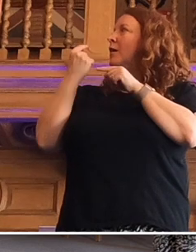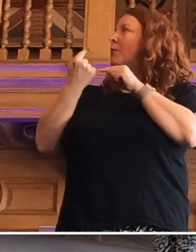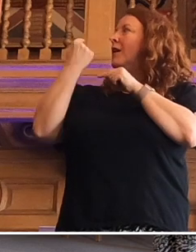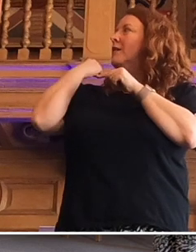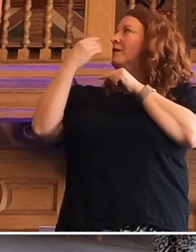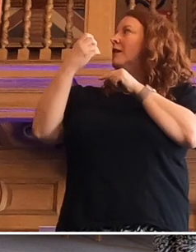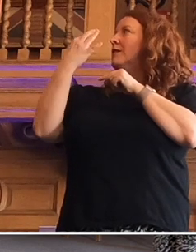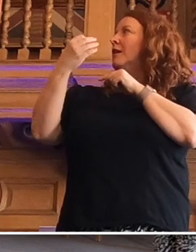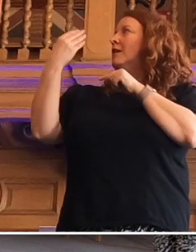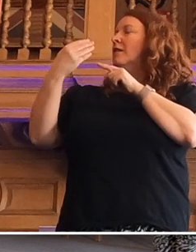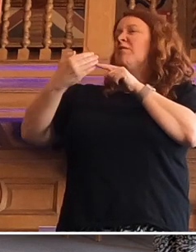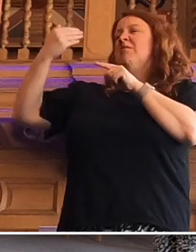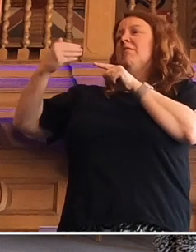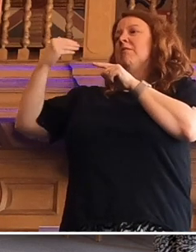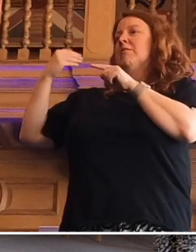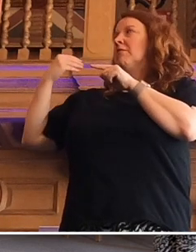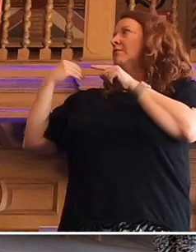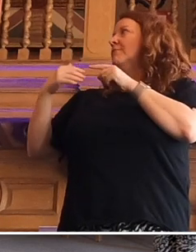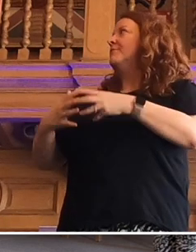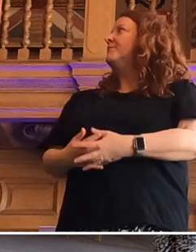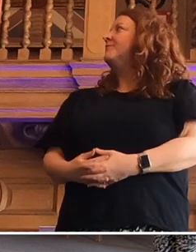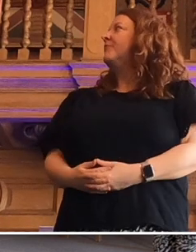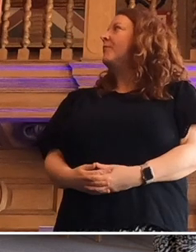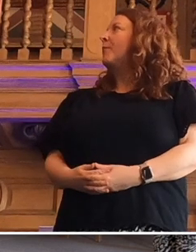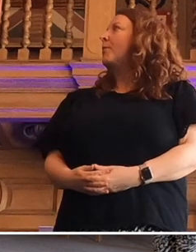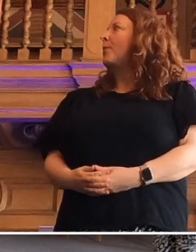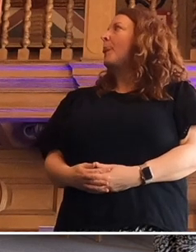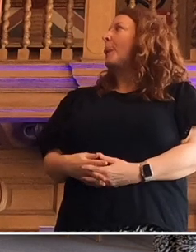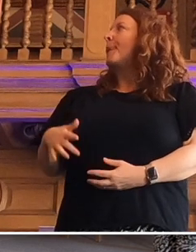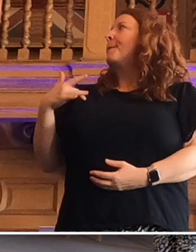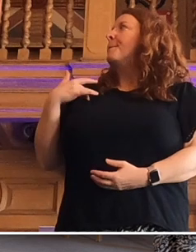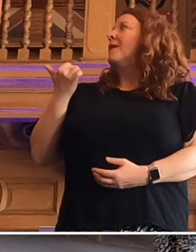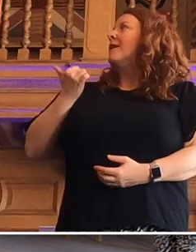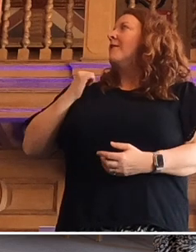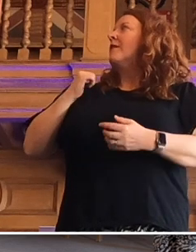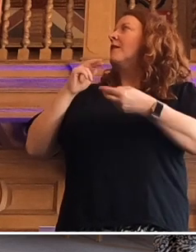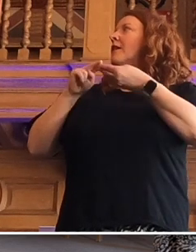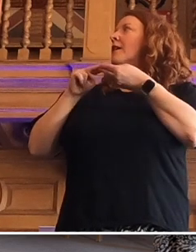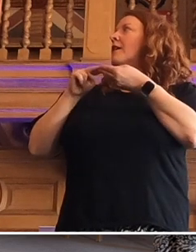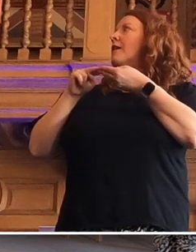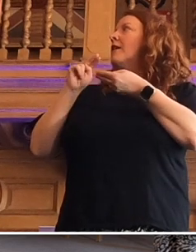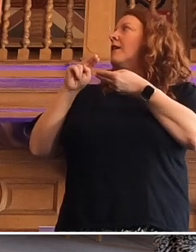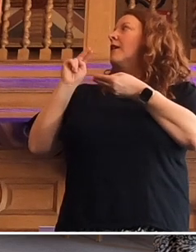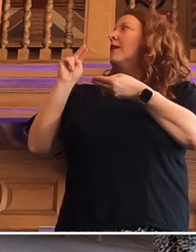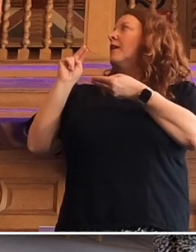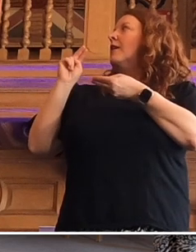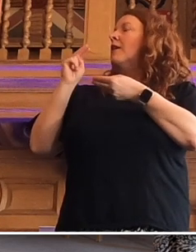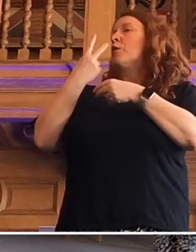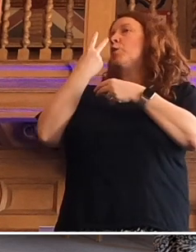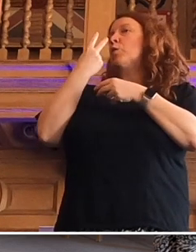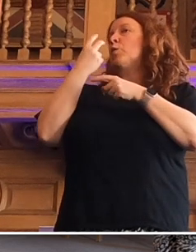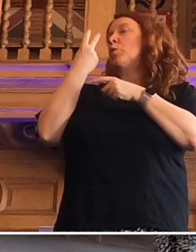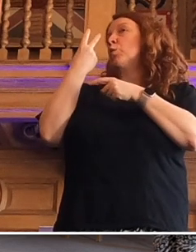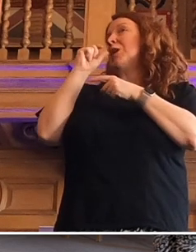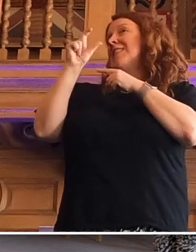I could take it back to 1900. Life expectancy had been increasing through the whole of the 20th